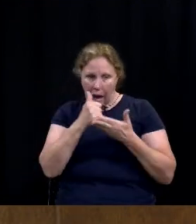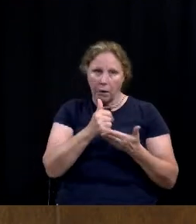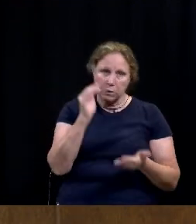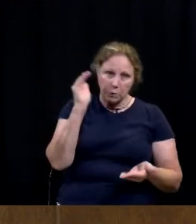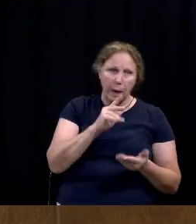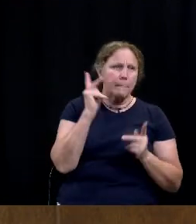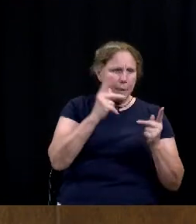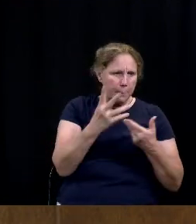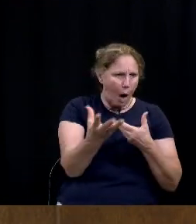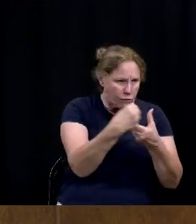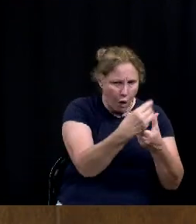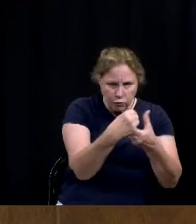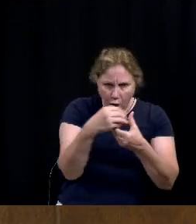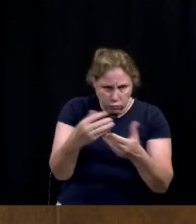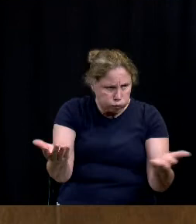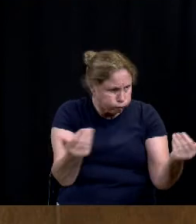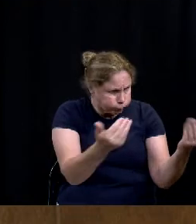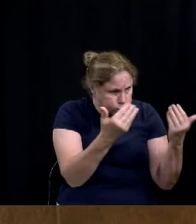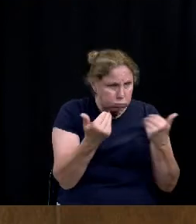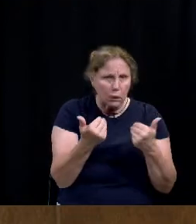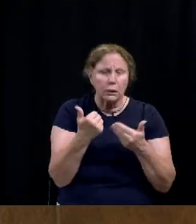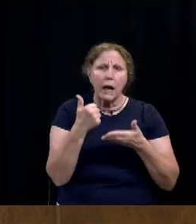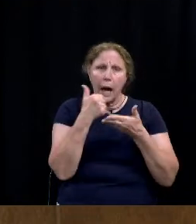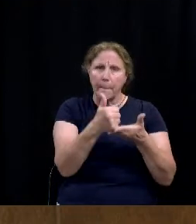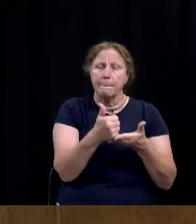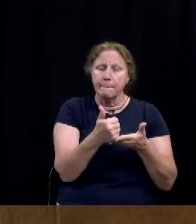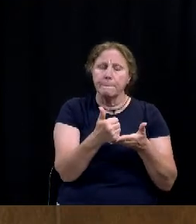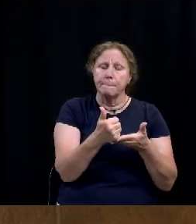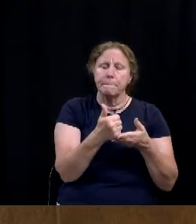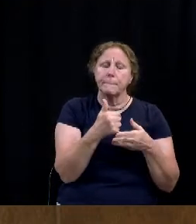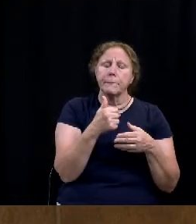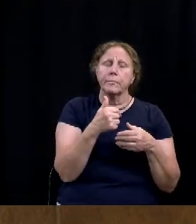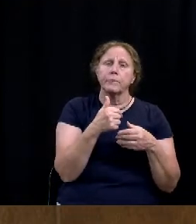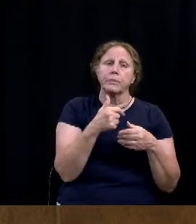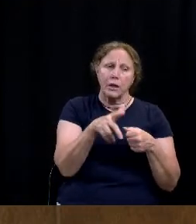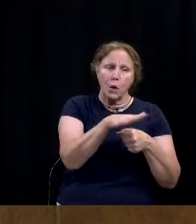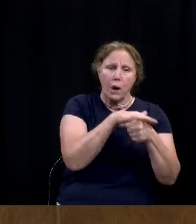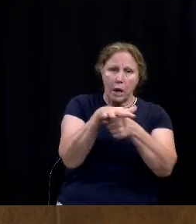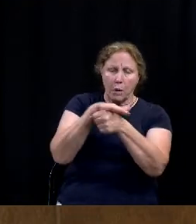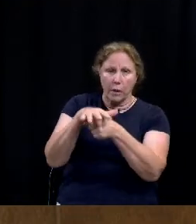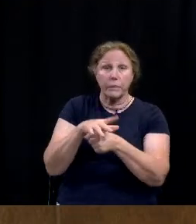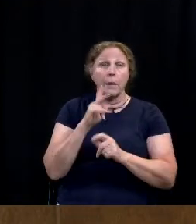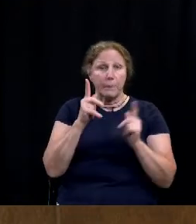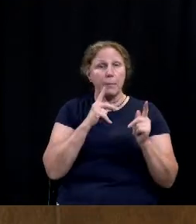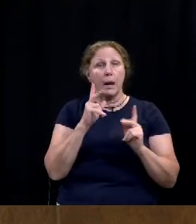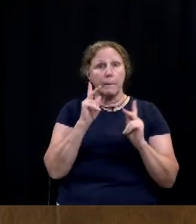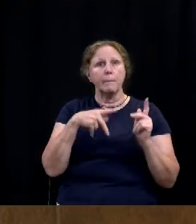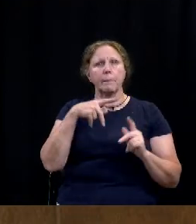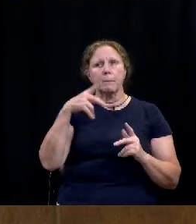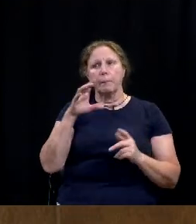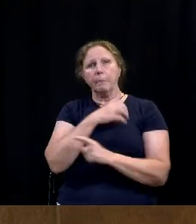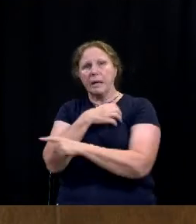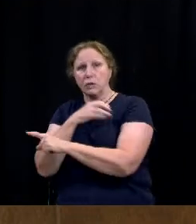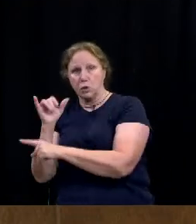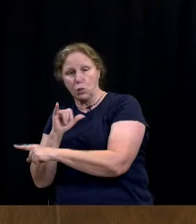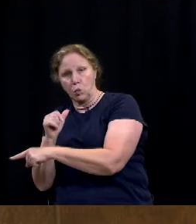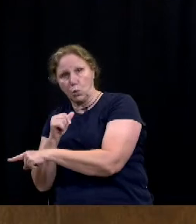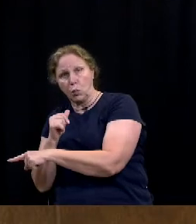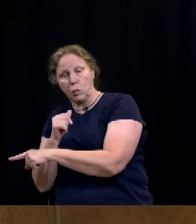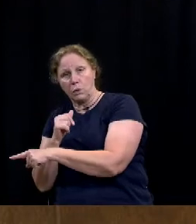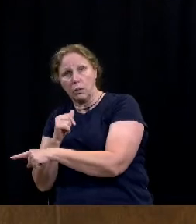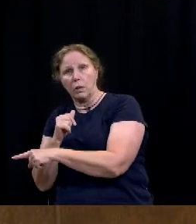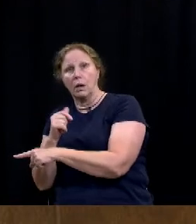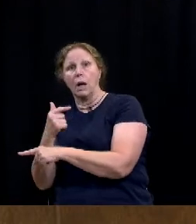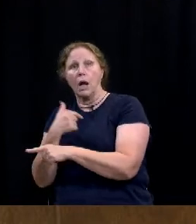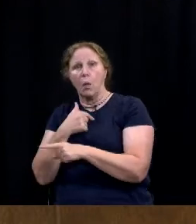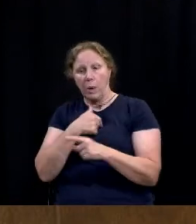actively engaged in their within their communities and um and when i say people i mean pd because you know we all have buy